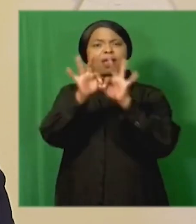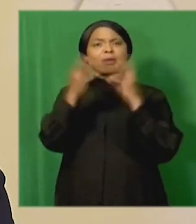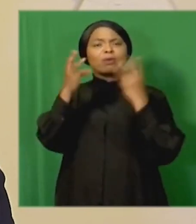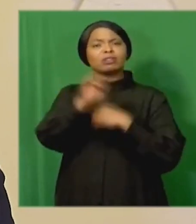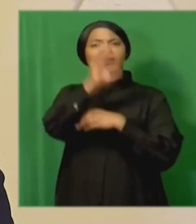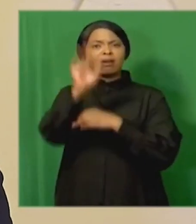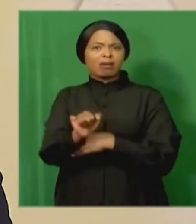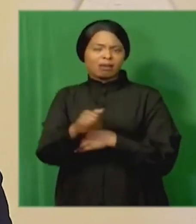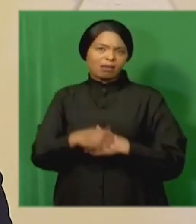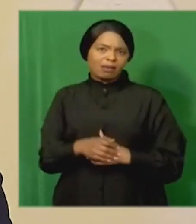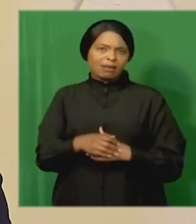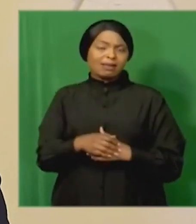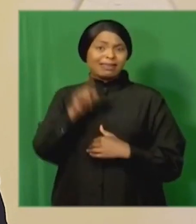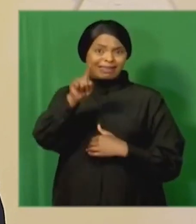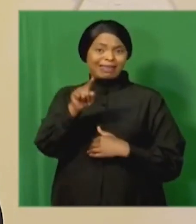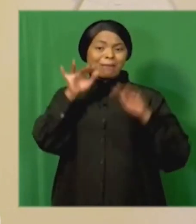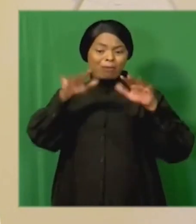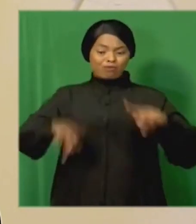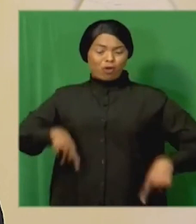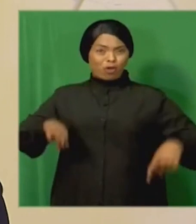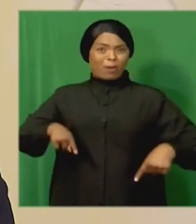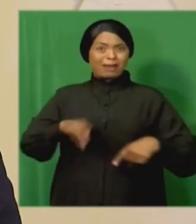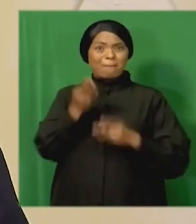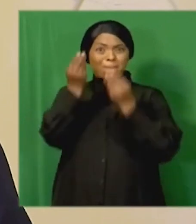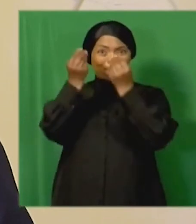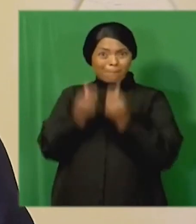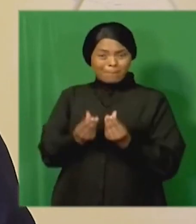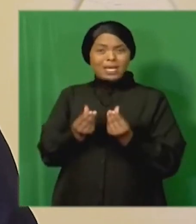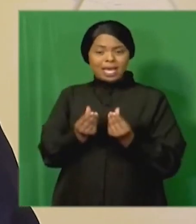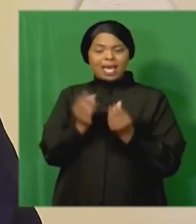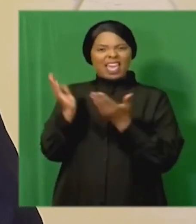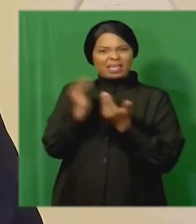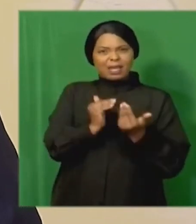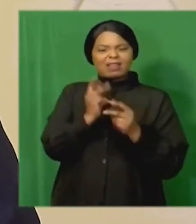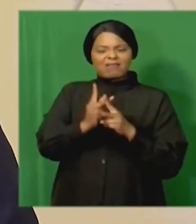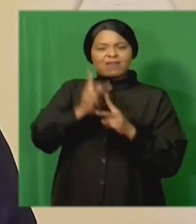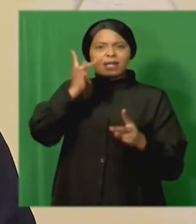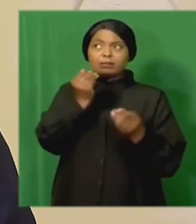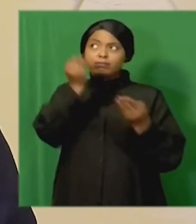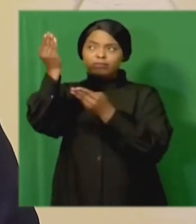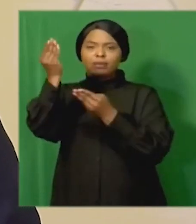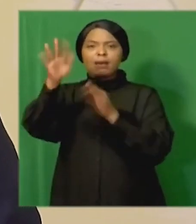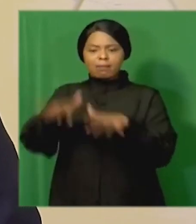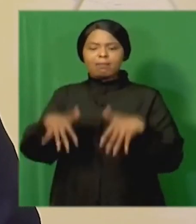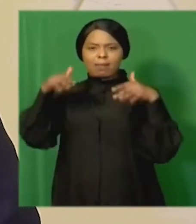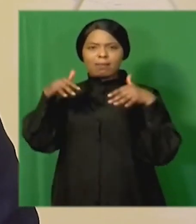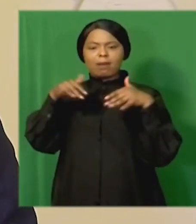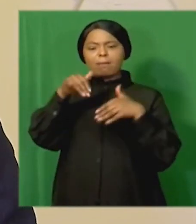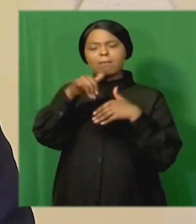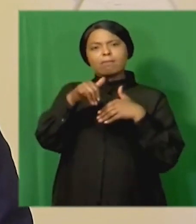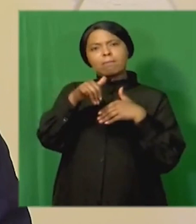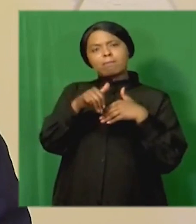the public procurement bill which is expected to be finalized and submitted to parliament by